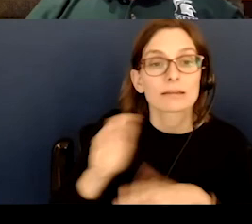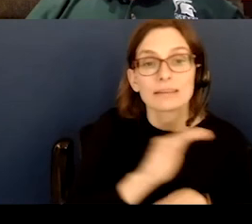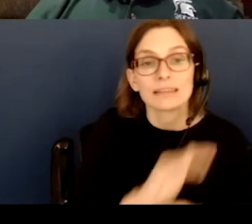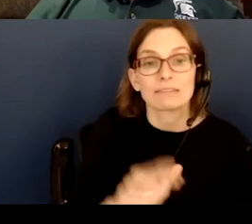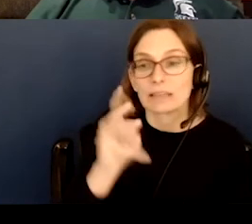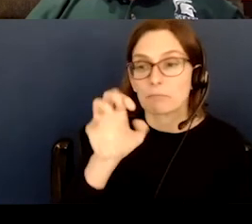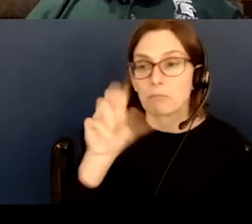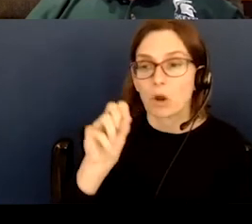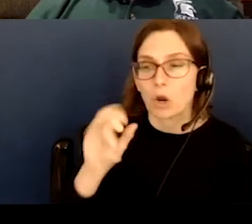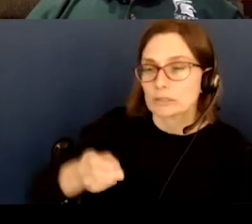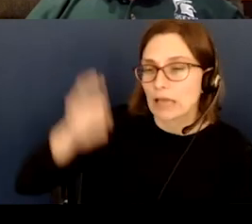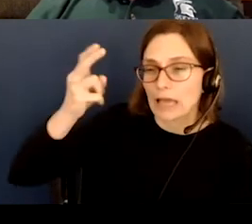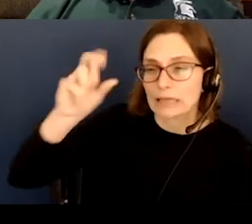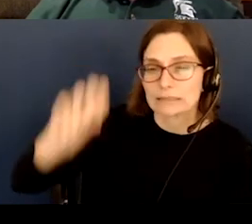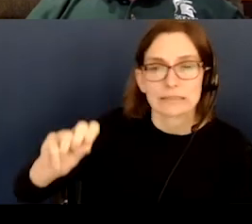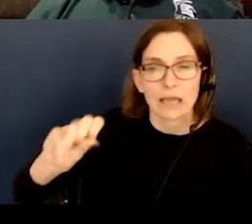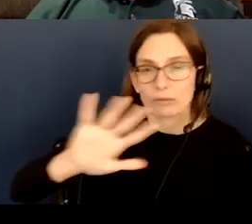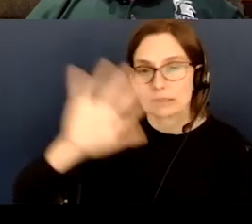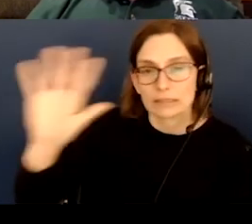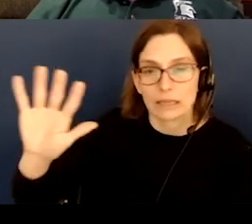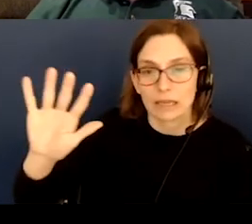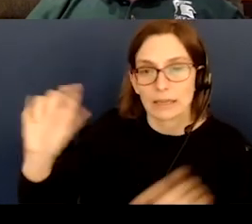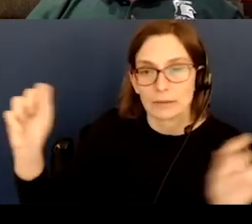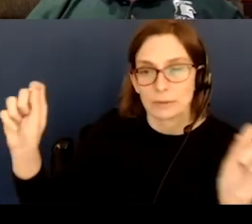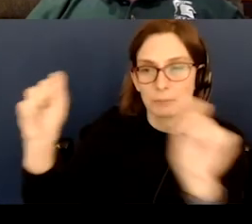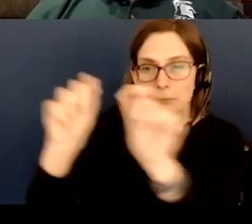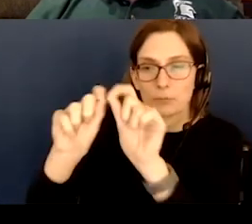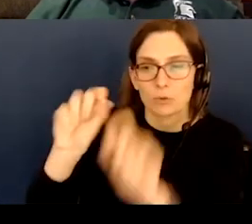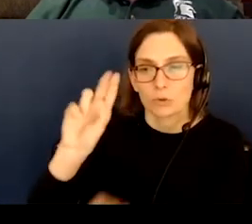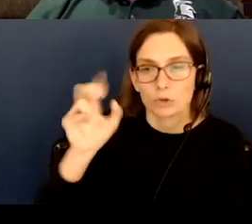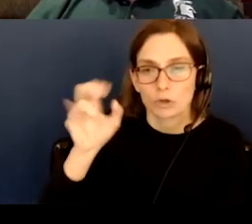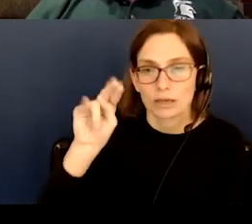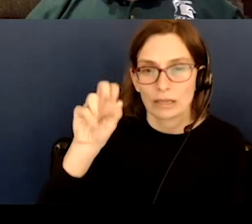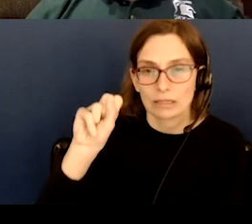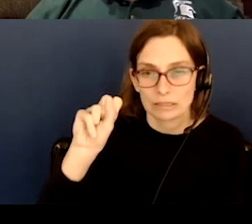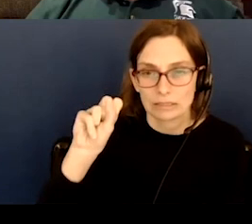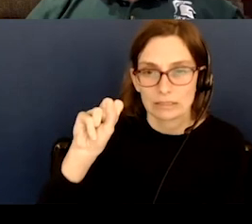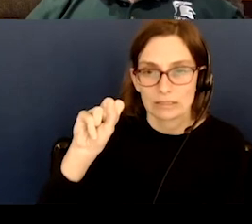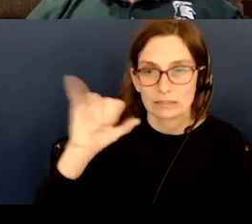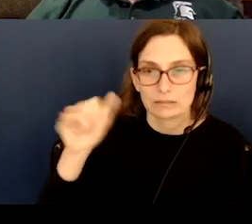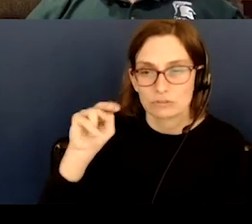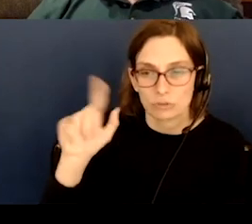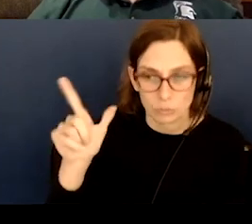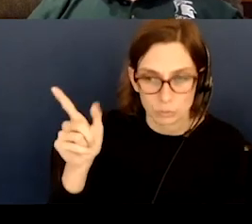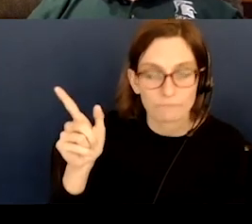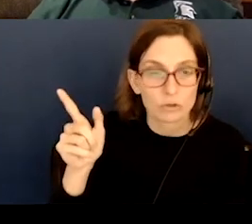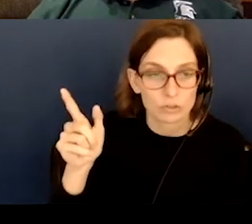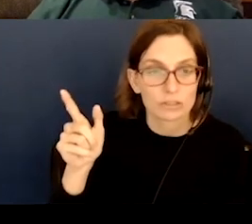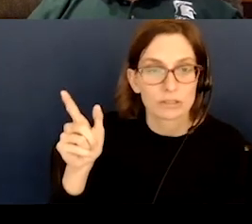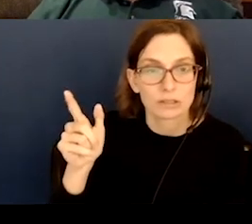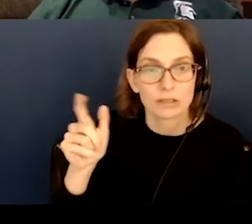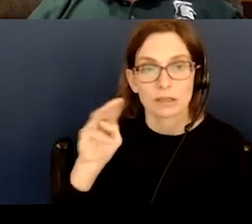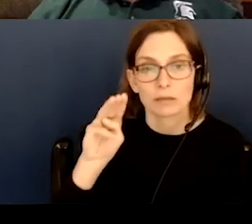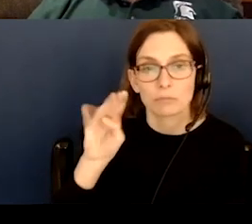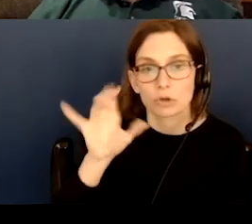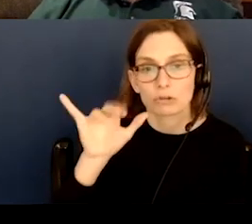Mars is high in the south. Don't forget that, um, it'll pass by Uranus, um, on the 21st. Mercury